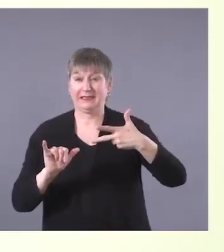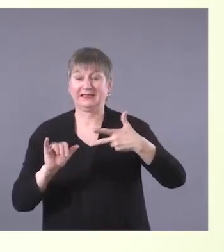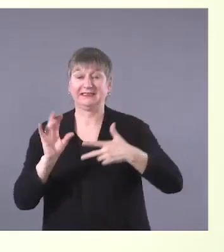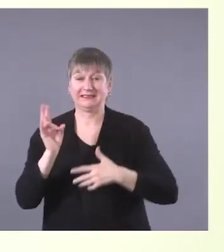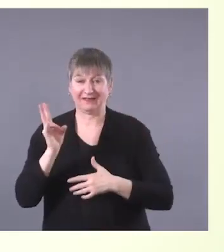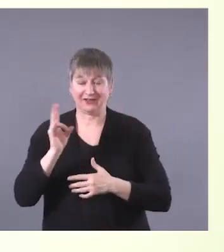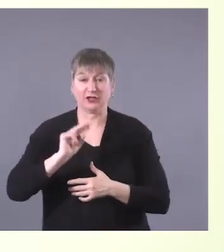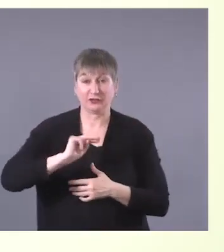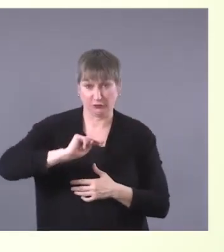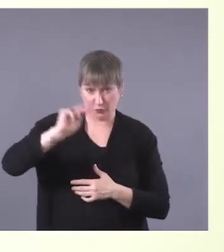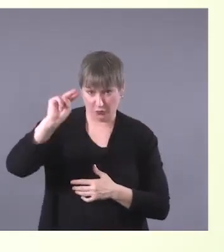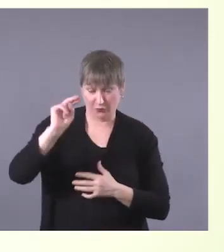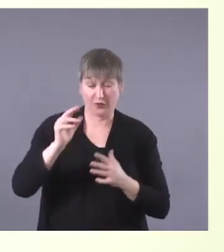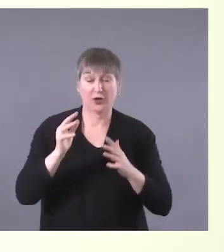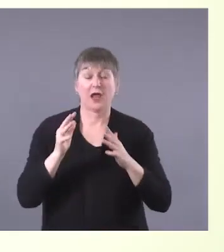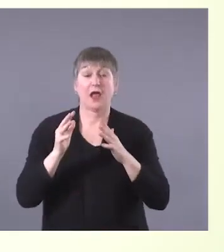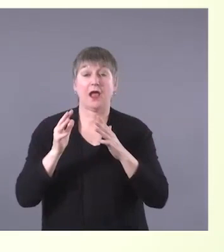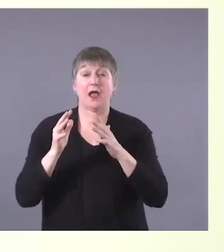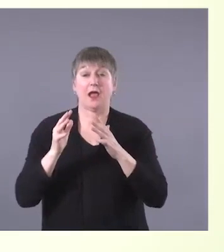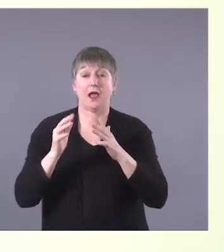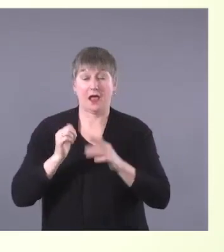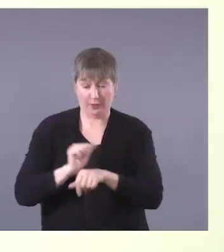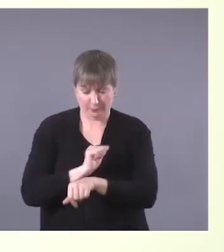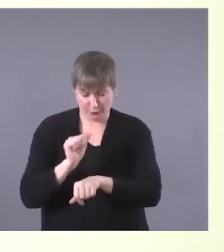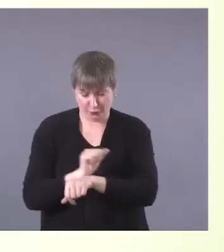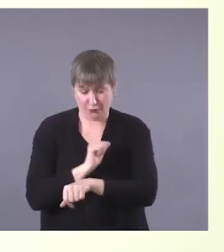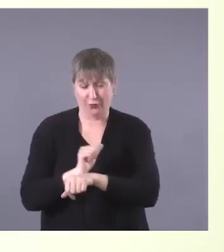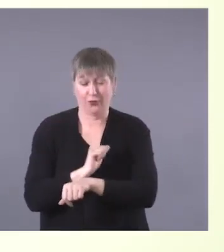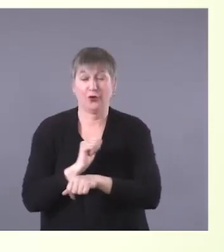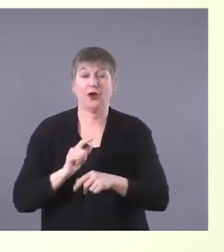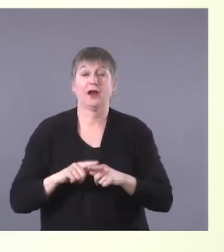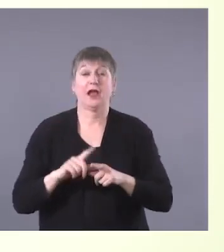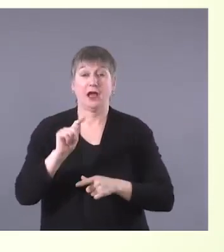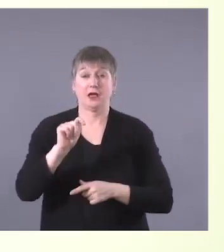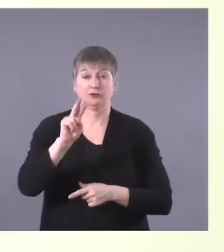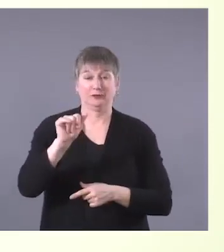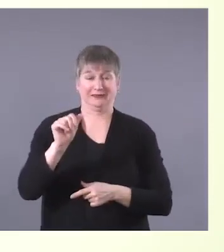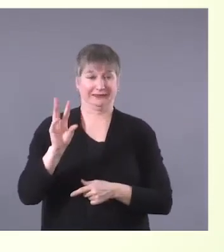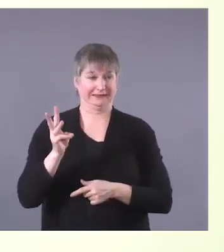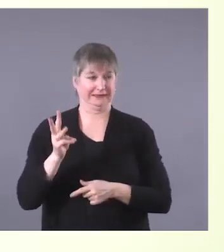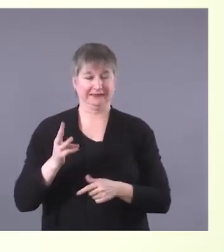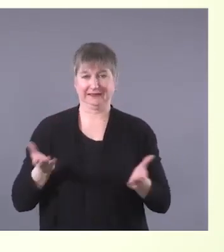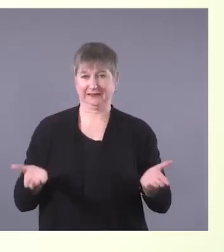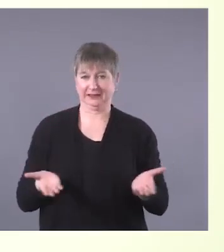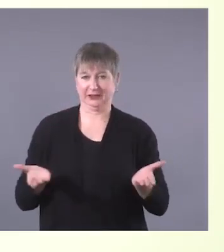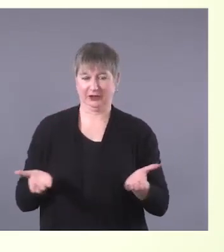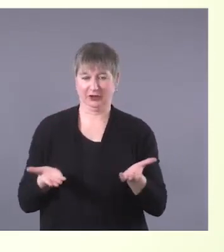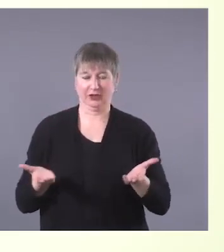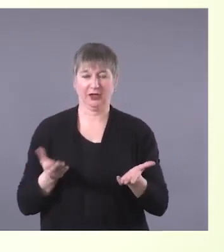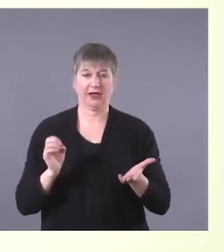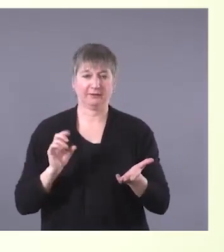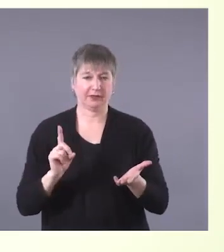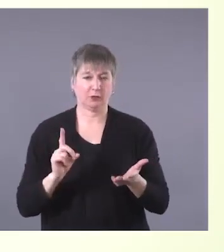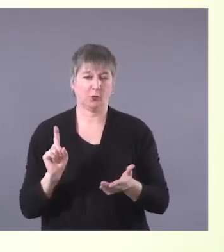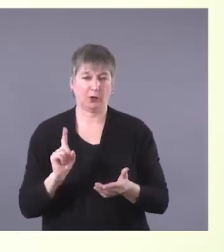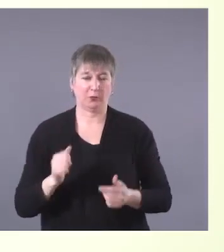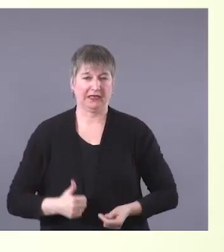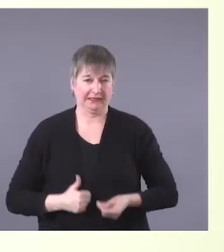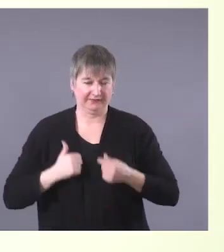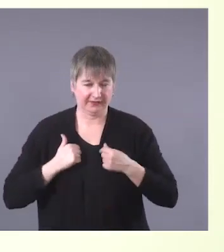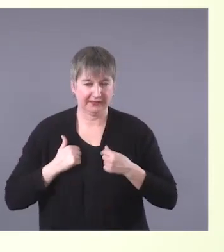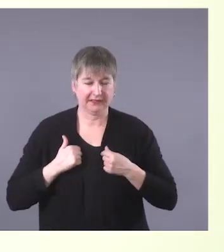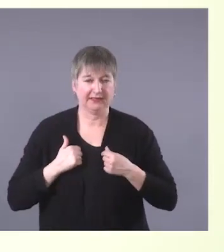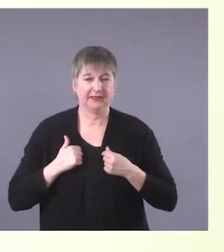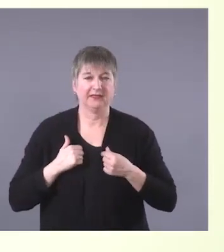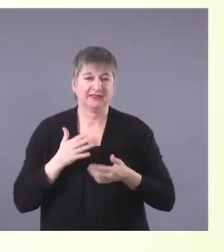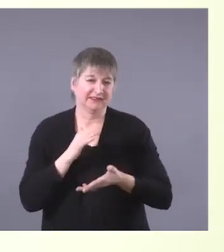And then Treaty 6 is where we reside, the land we live on, and that is in